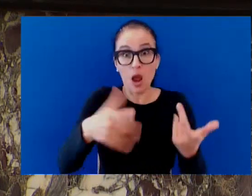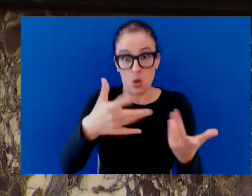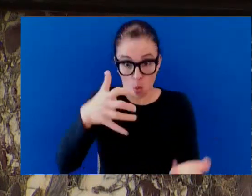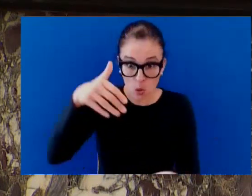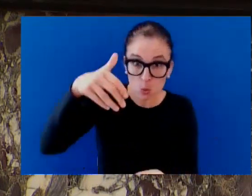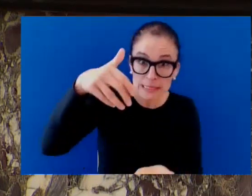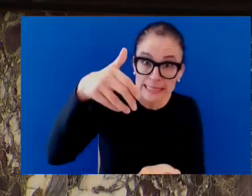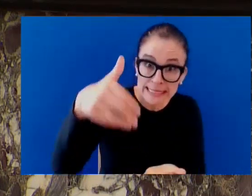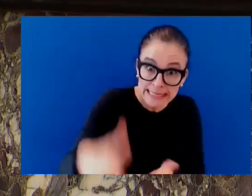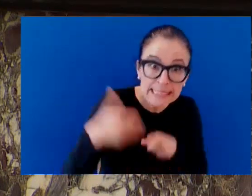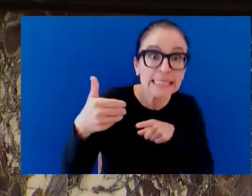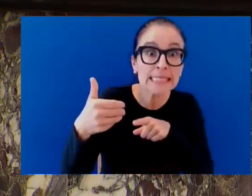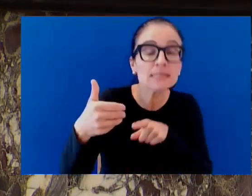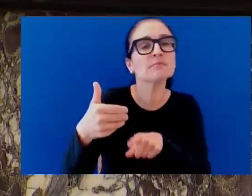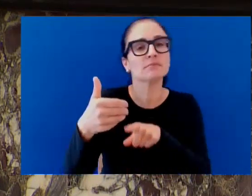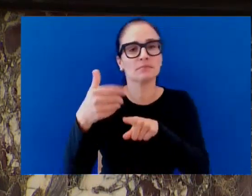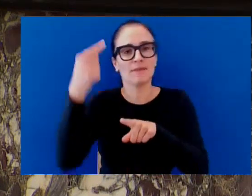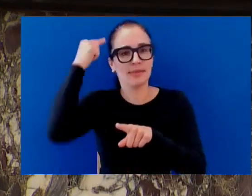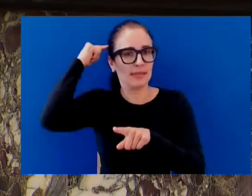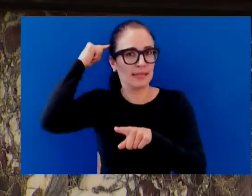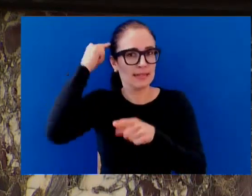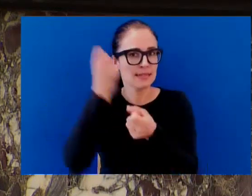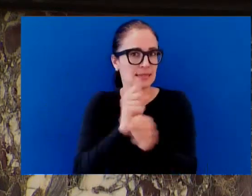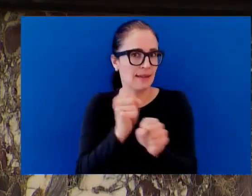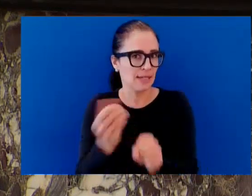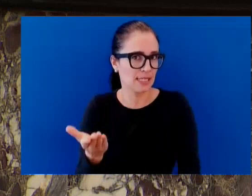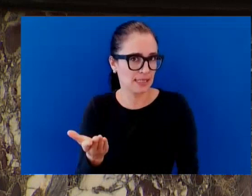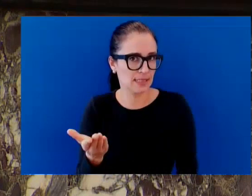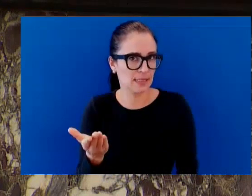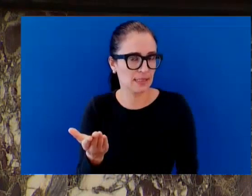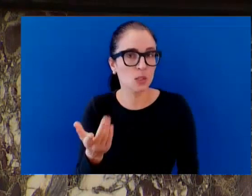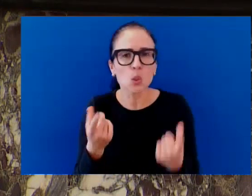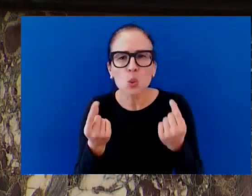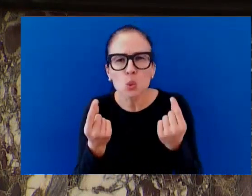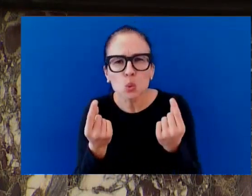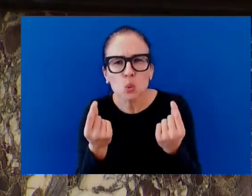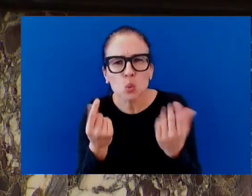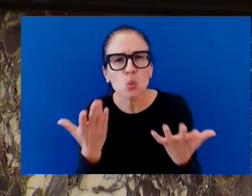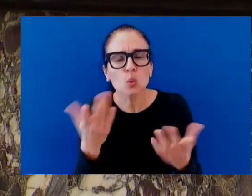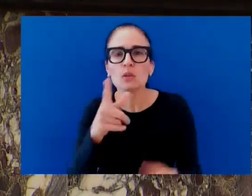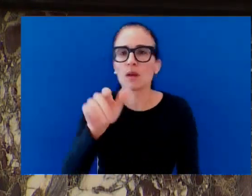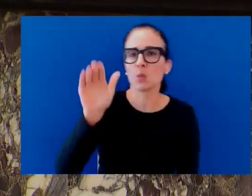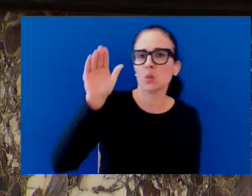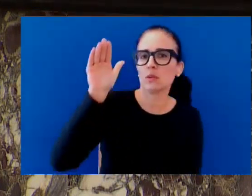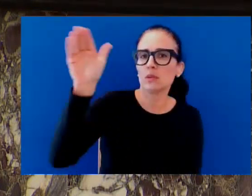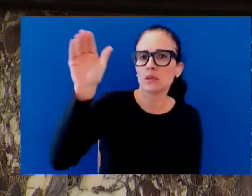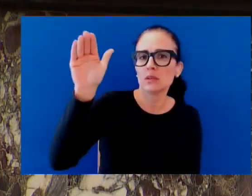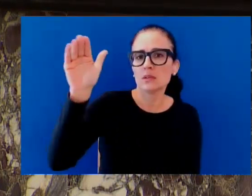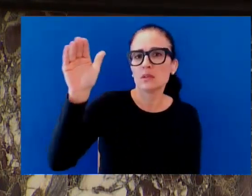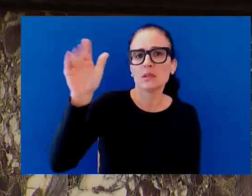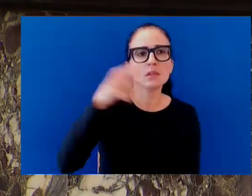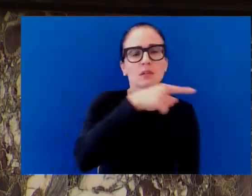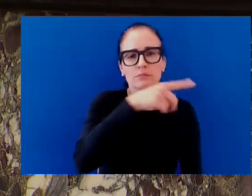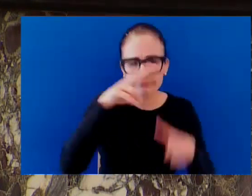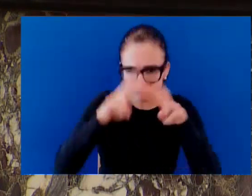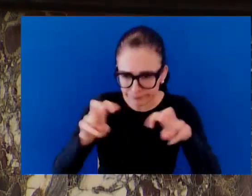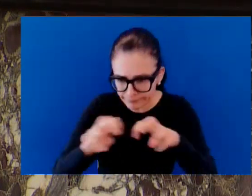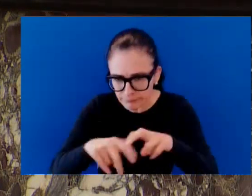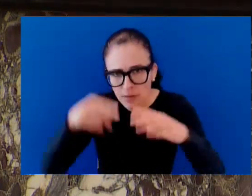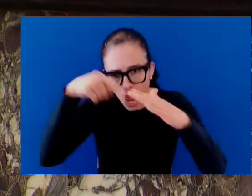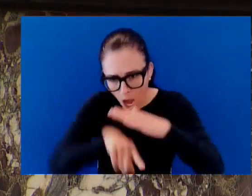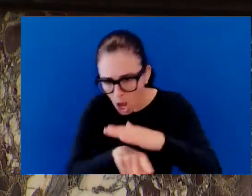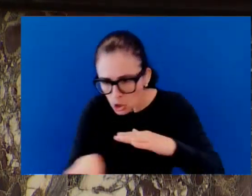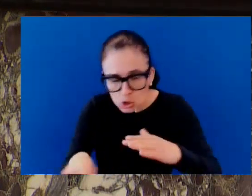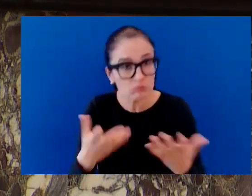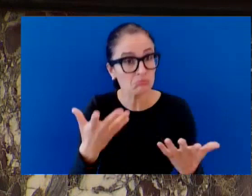necessary steps to know where their underground utilities are. That includes dialing BC1 call on your phone